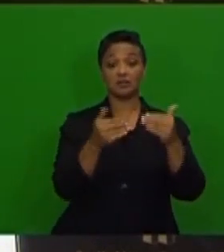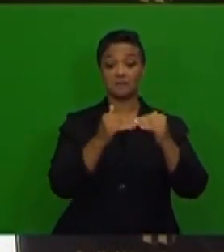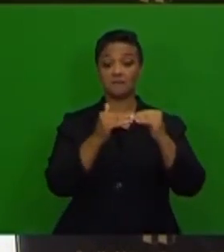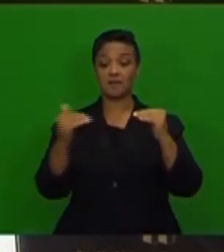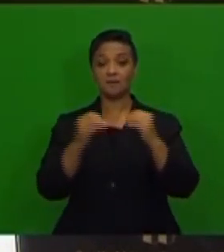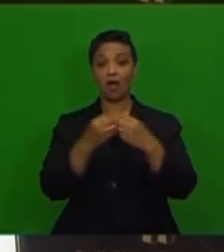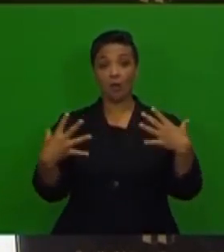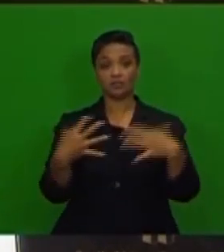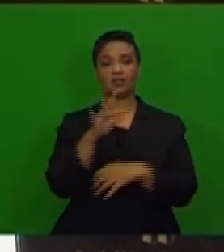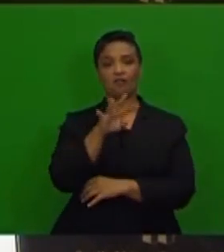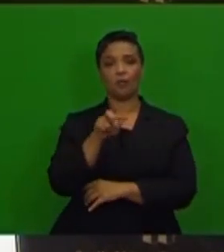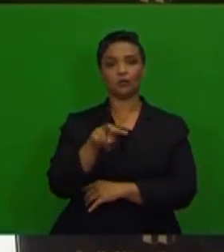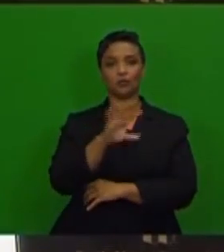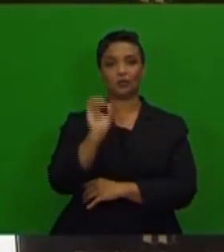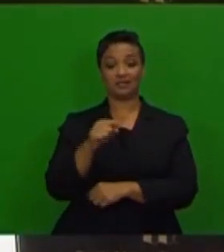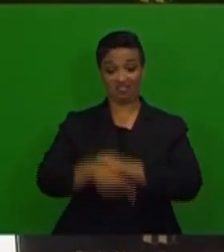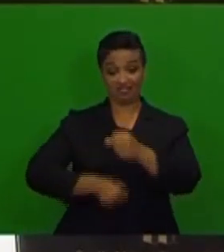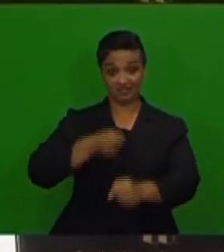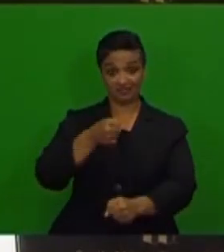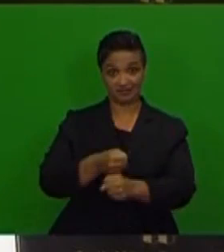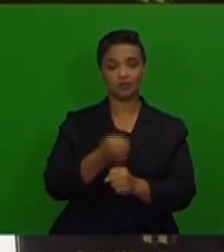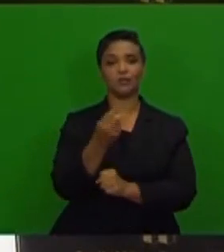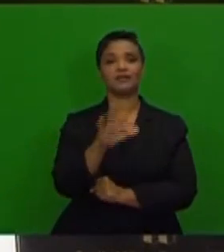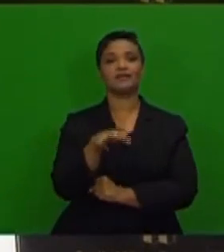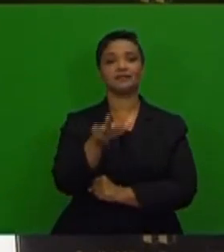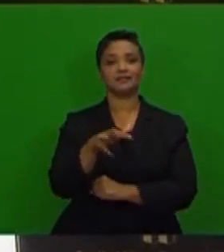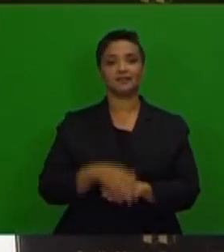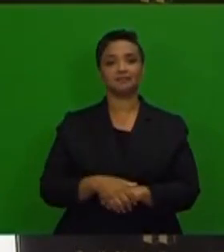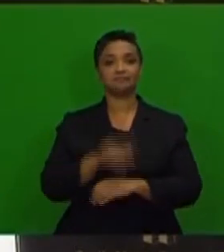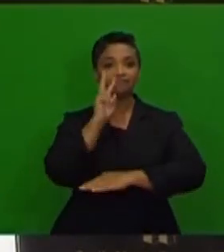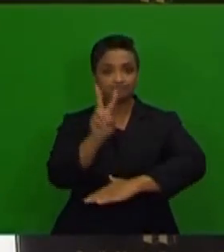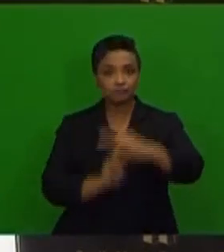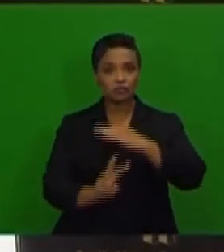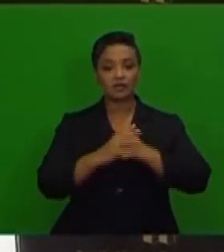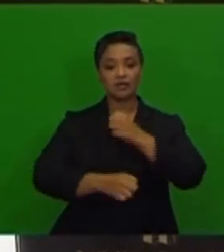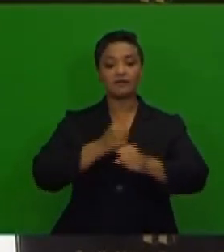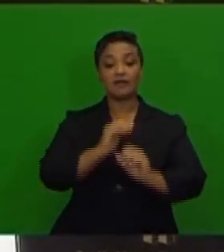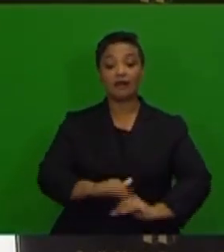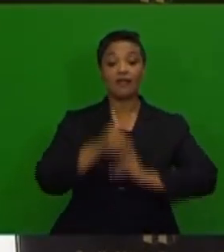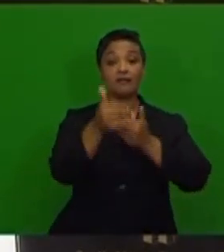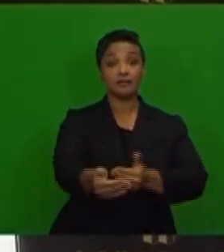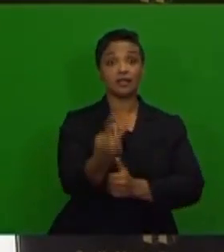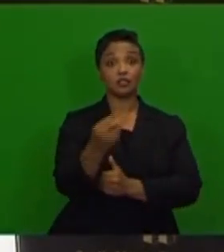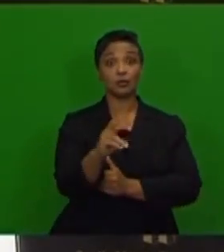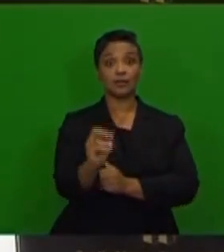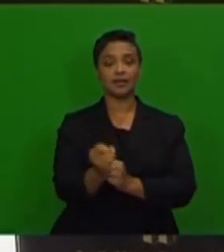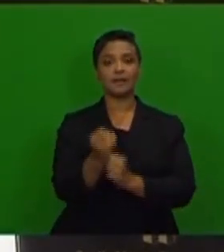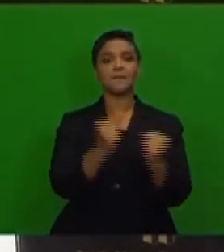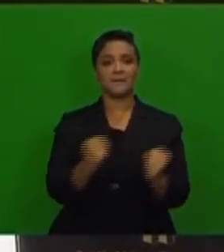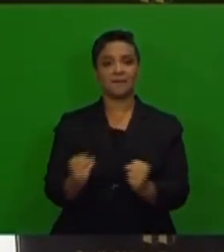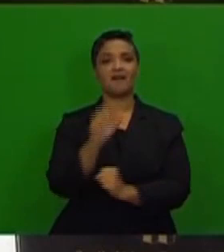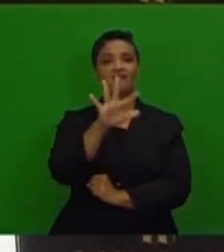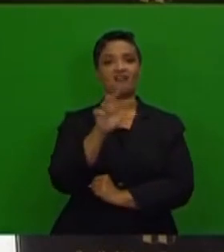.2% in 2019. The projection for 2020 is unchanged at 5.1%